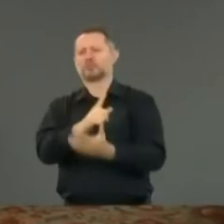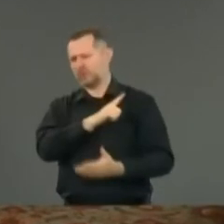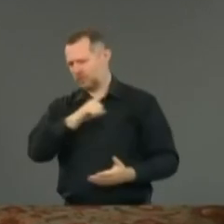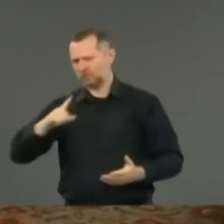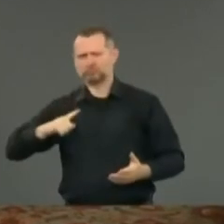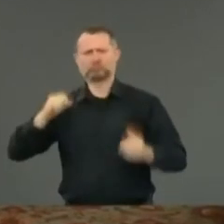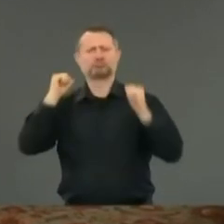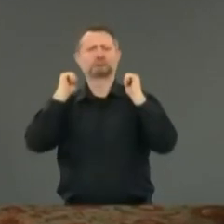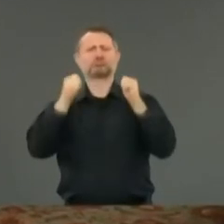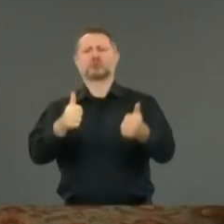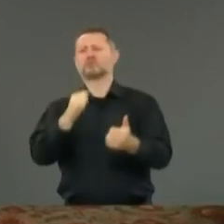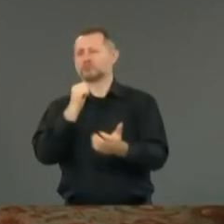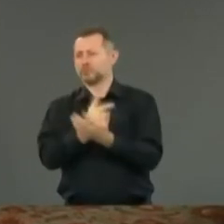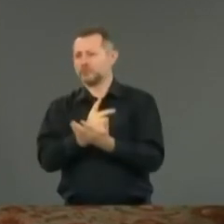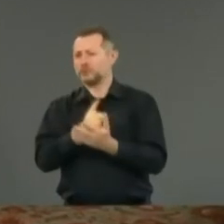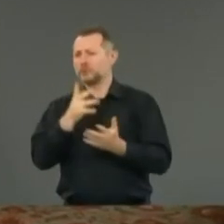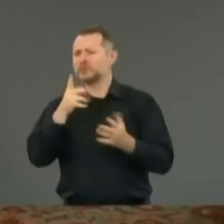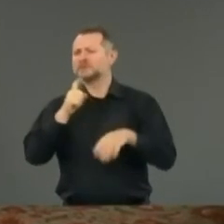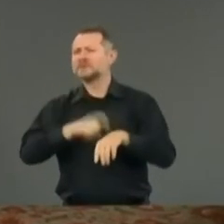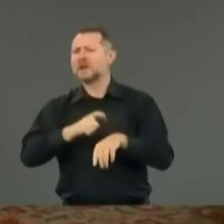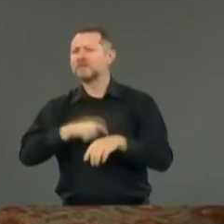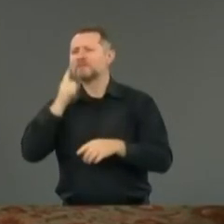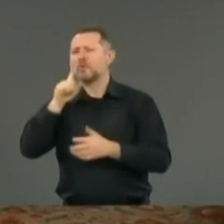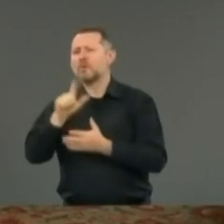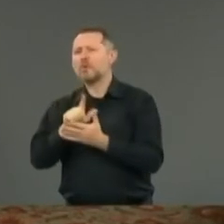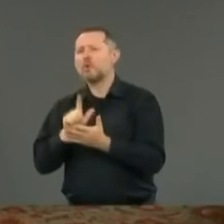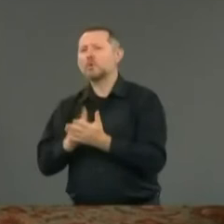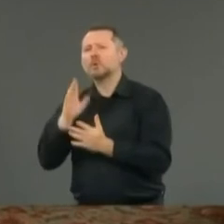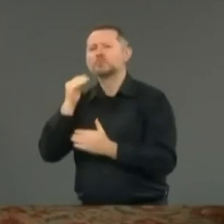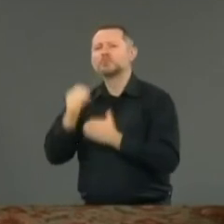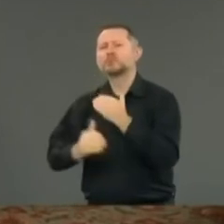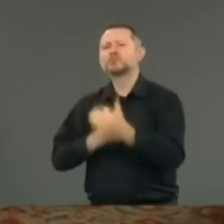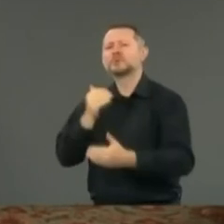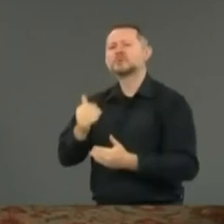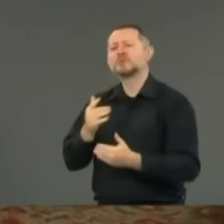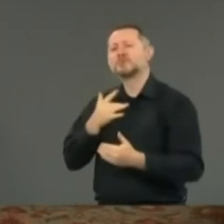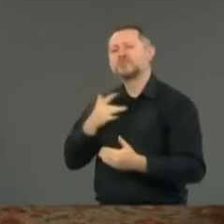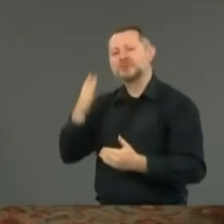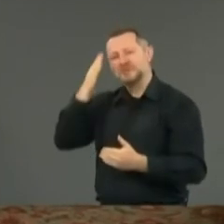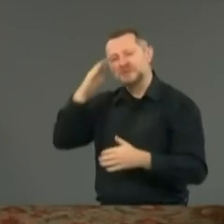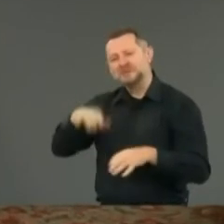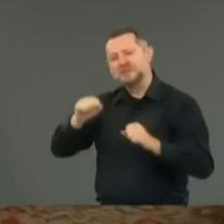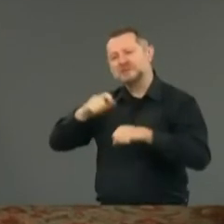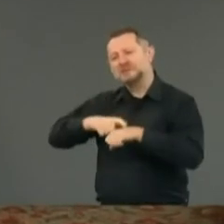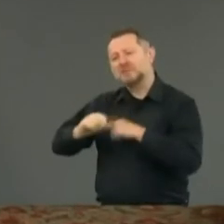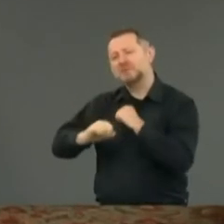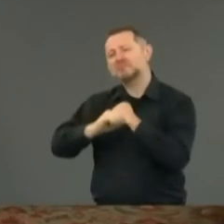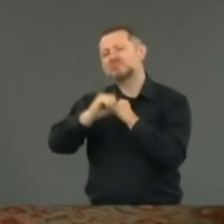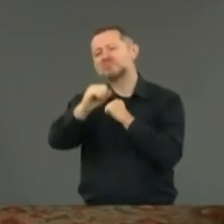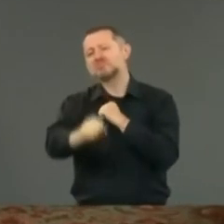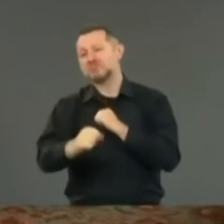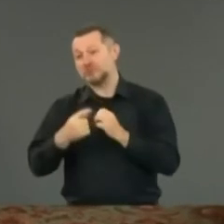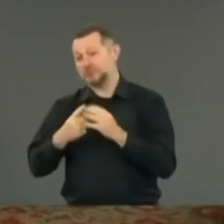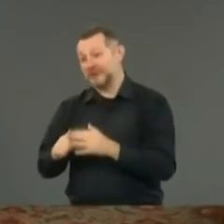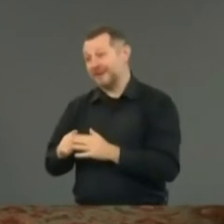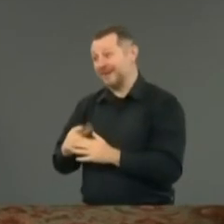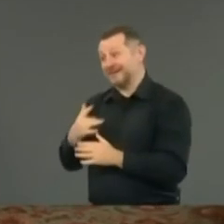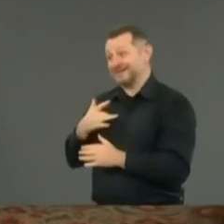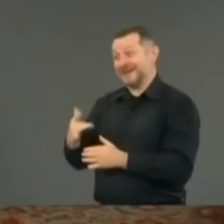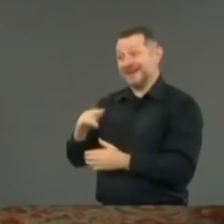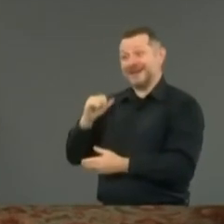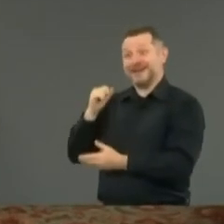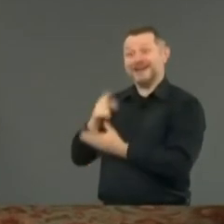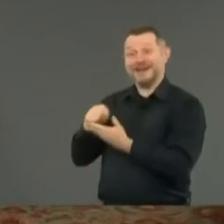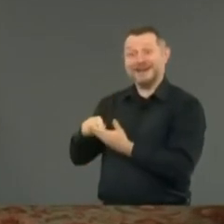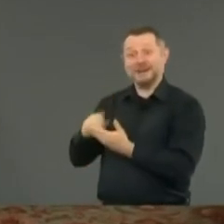It takes time for laws to go into effect procedurally. There's usually a delay. And then after they go into effect, there's usually a cultural delay